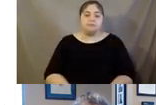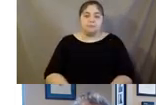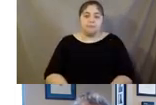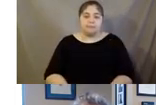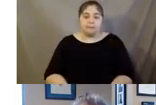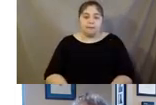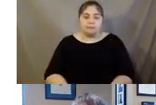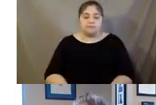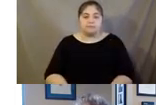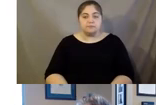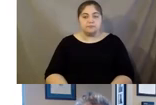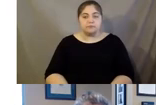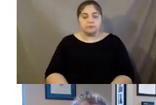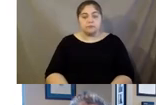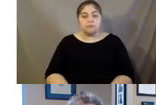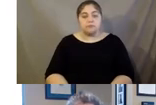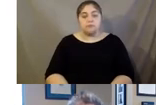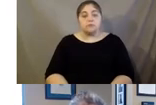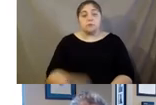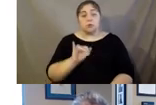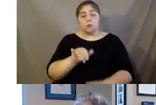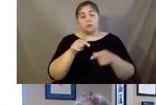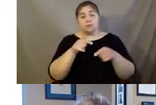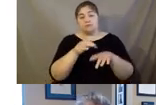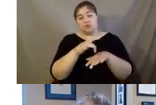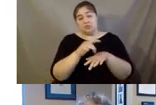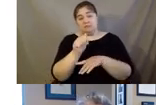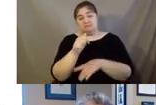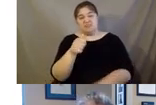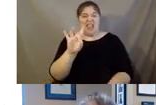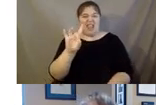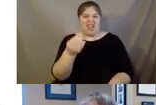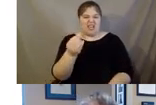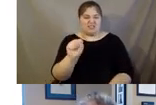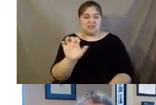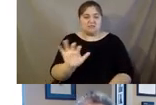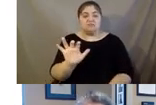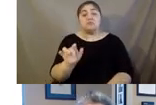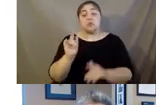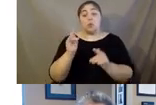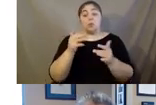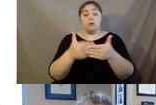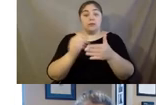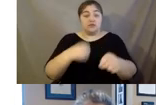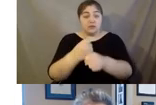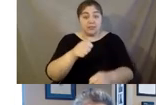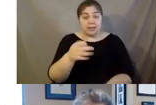So that was in the early 80s. Fast forward to 1998 and there was the, uh, very